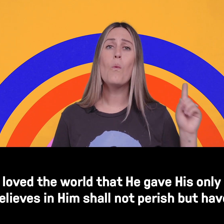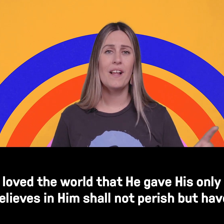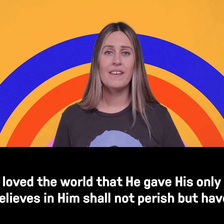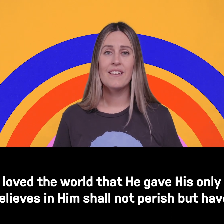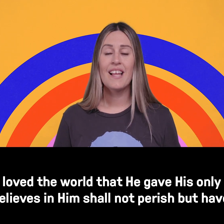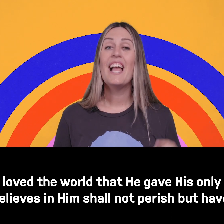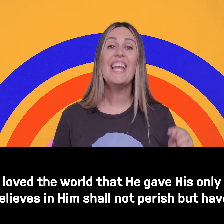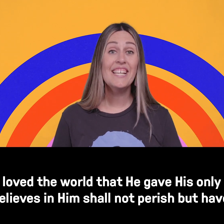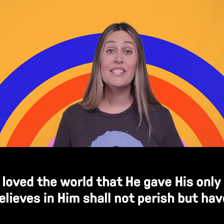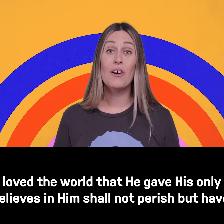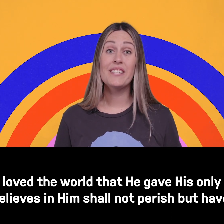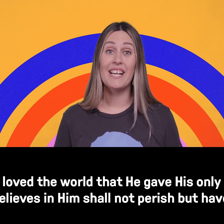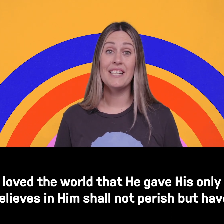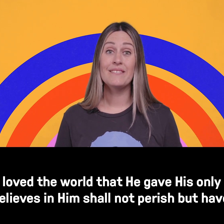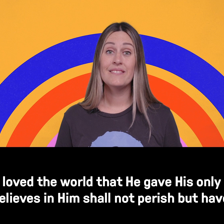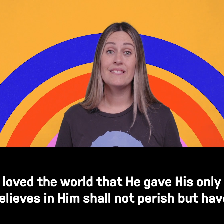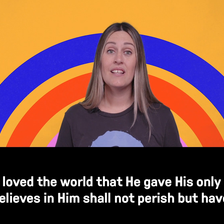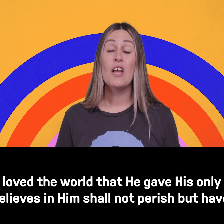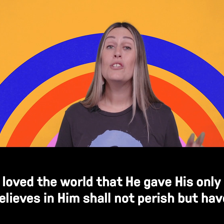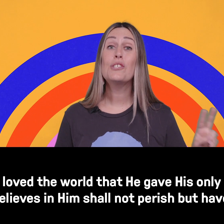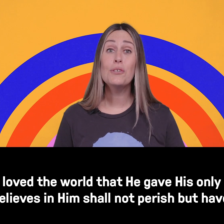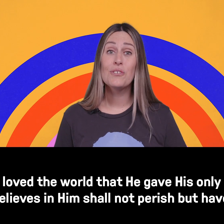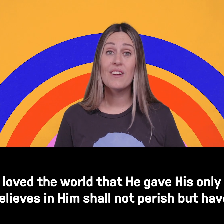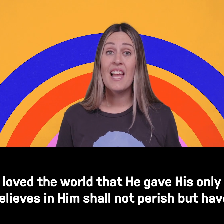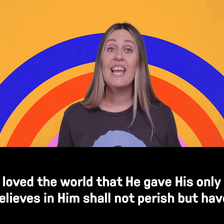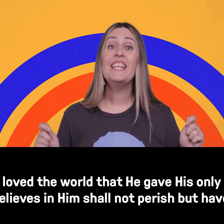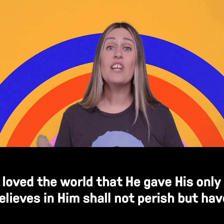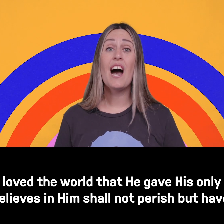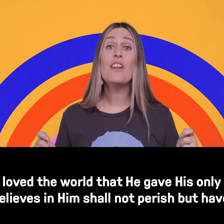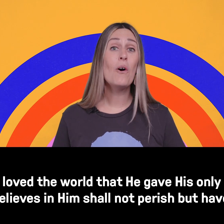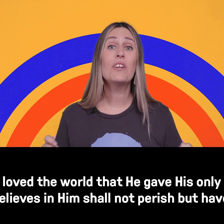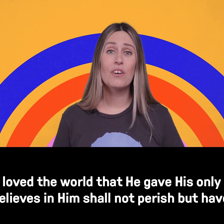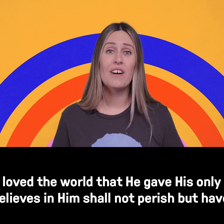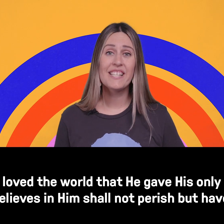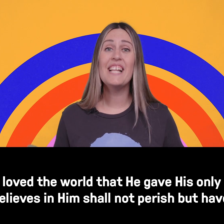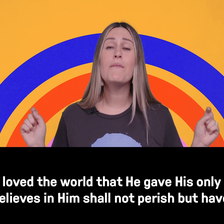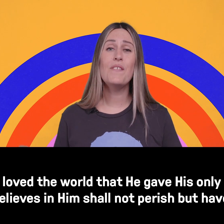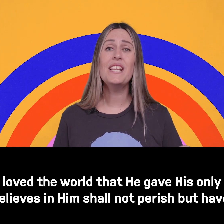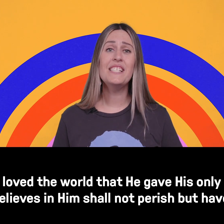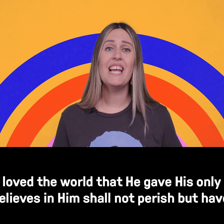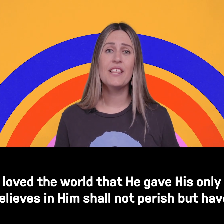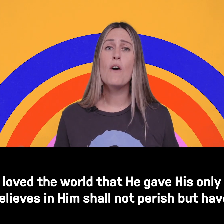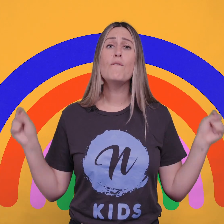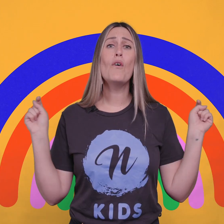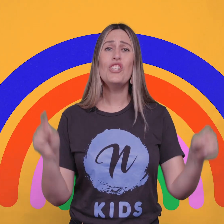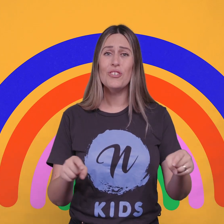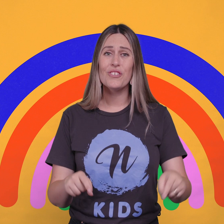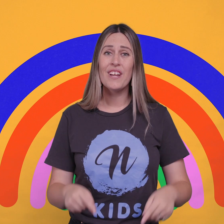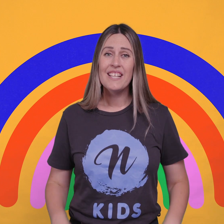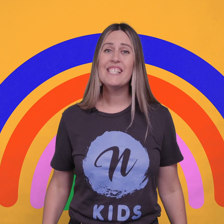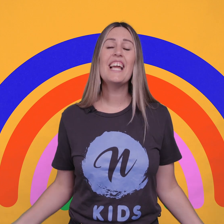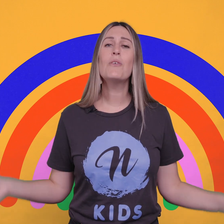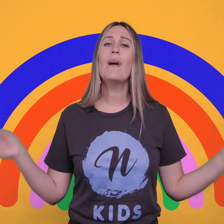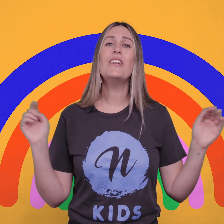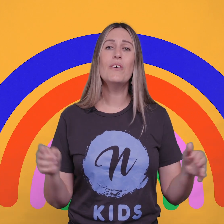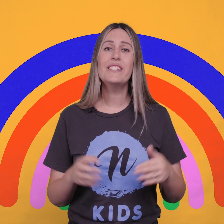know one, He is God's Son. Two, He died on the cross and defeated death for you